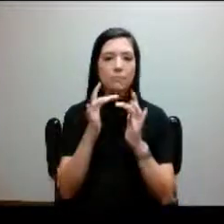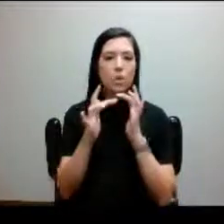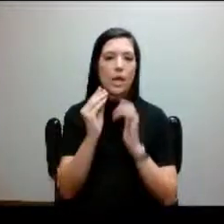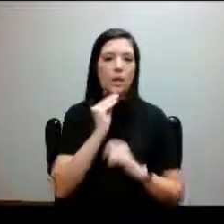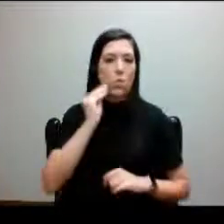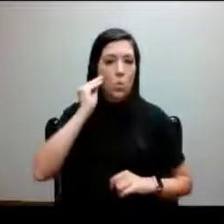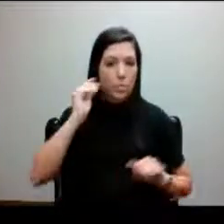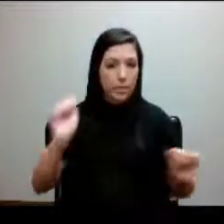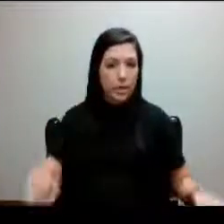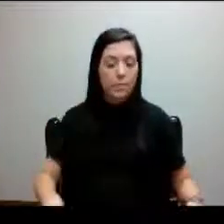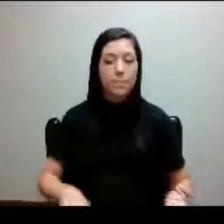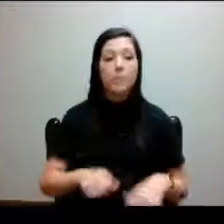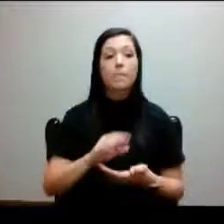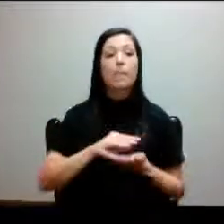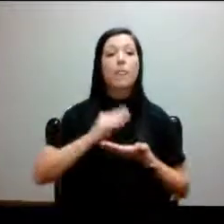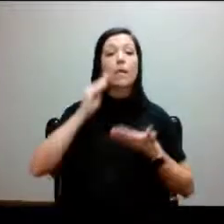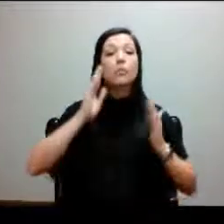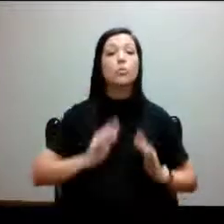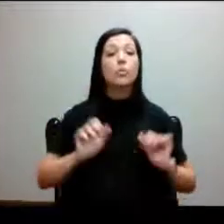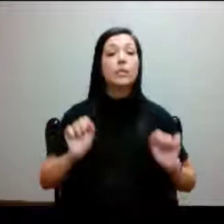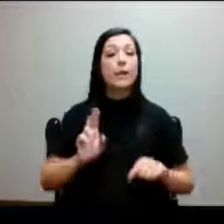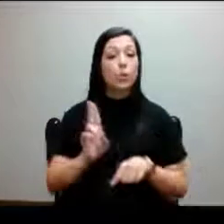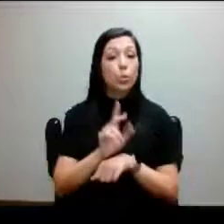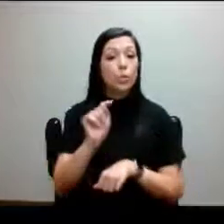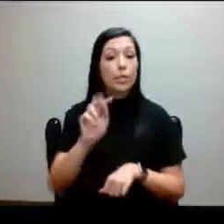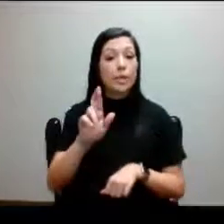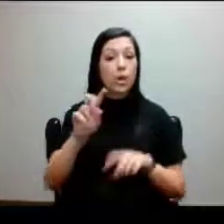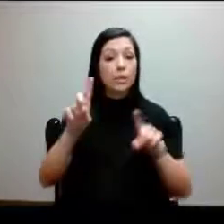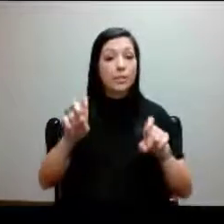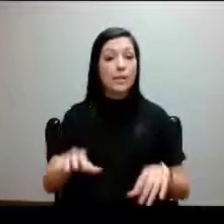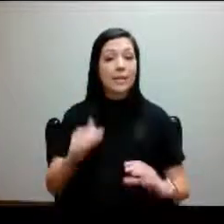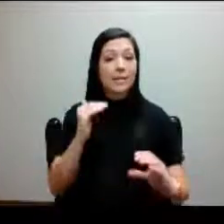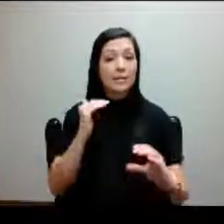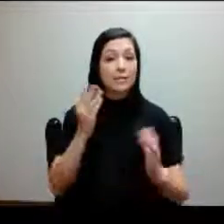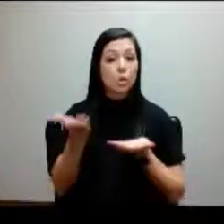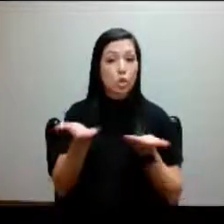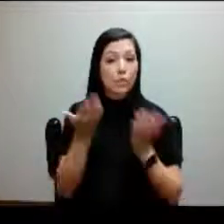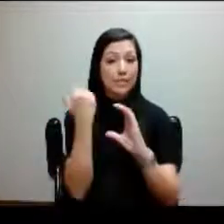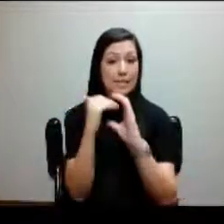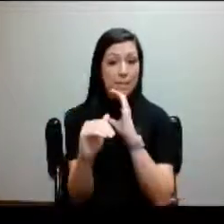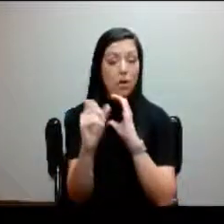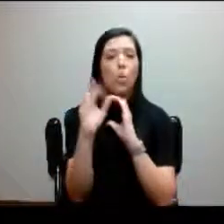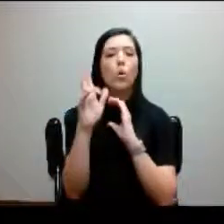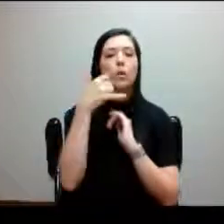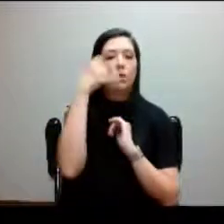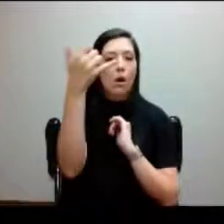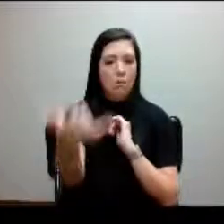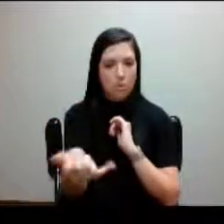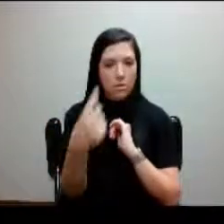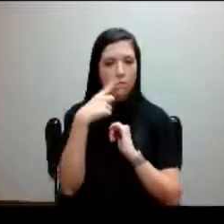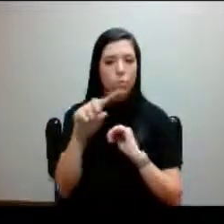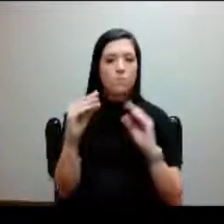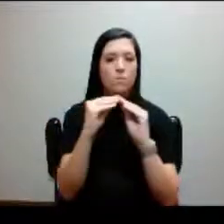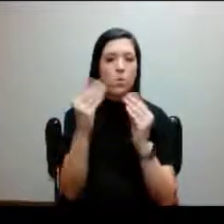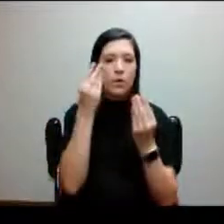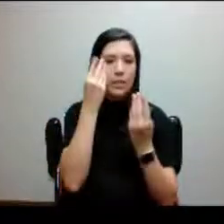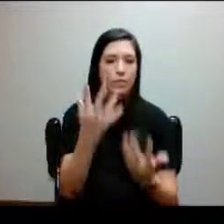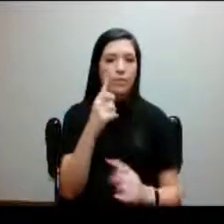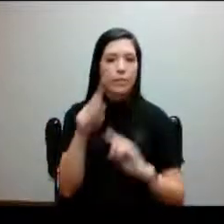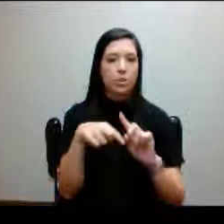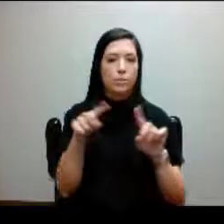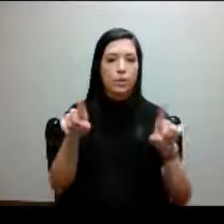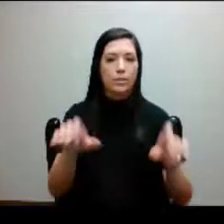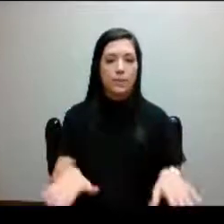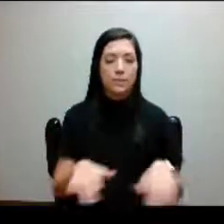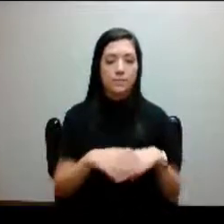Students can use the TR testing services email or call the office for more information on the tests that they need to take.